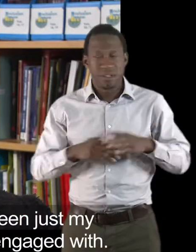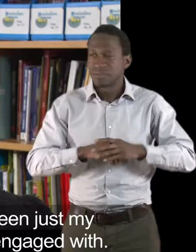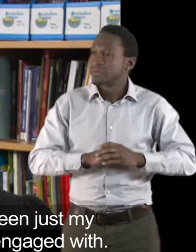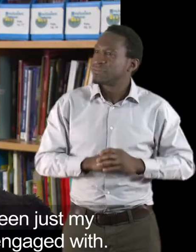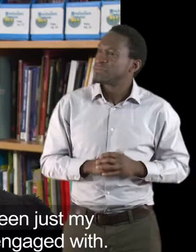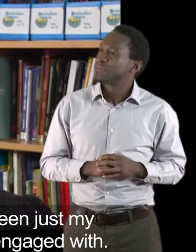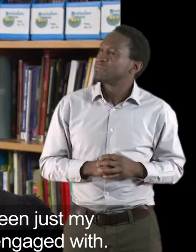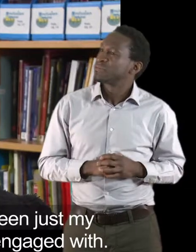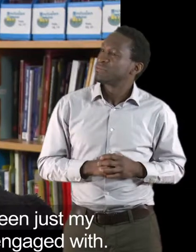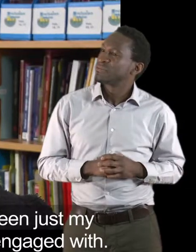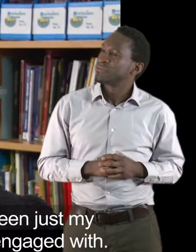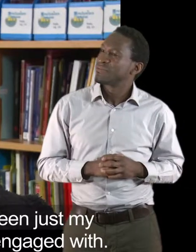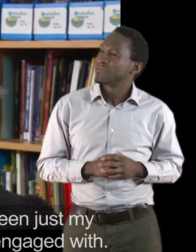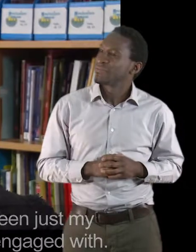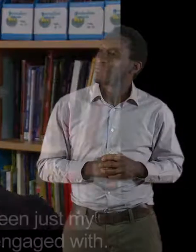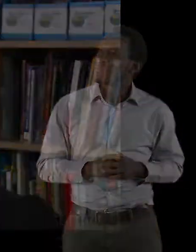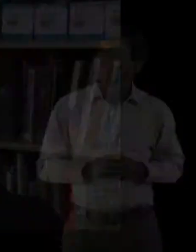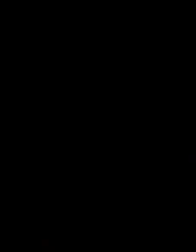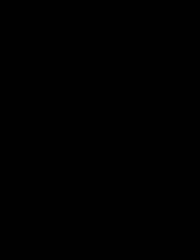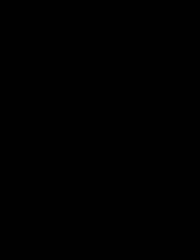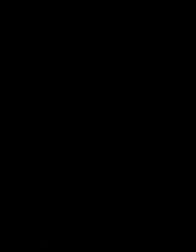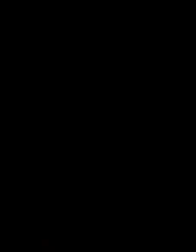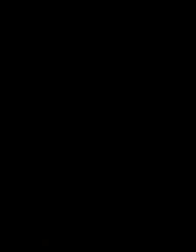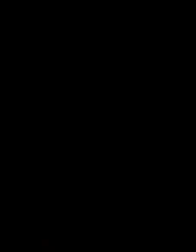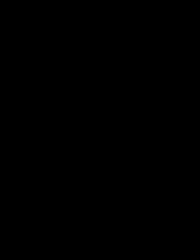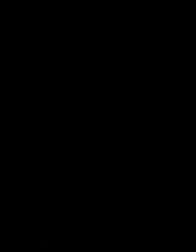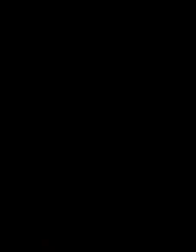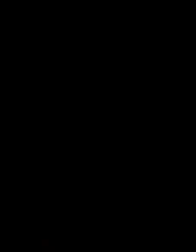sister's friends I engaged with. So friend Snack Stack Stack Stack Stack Stack Stack